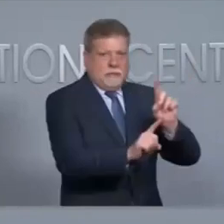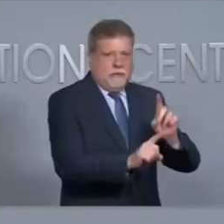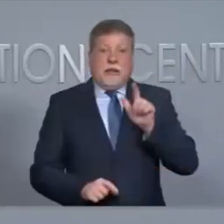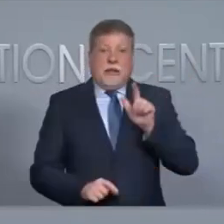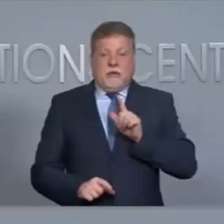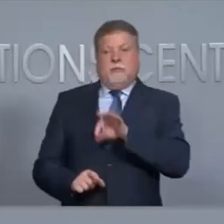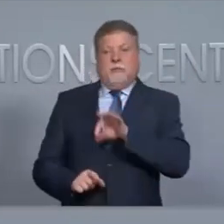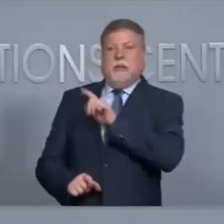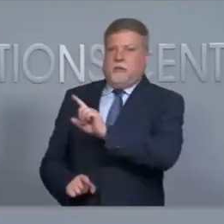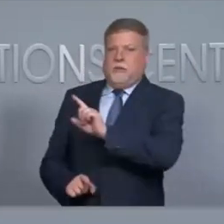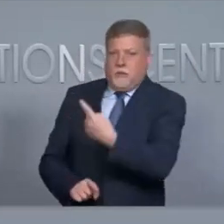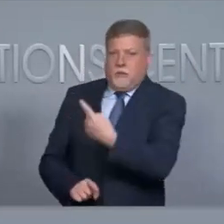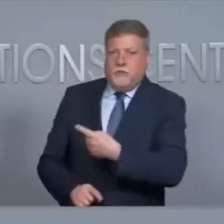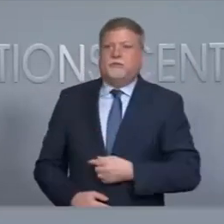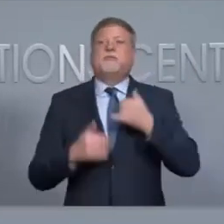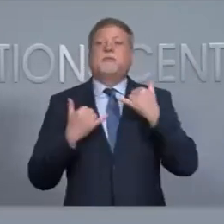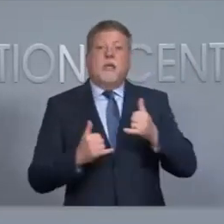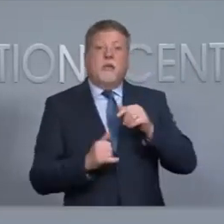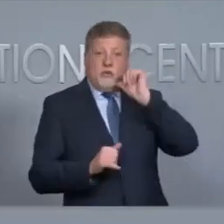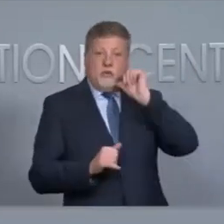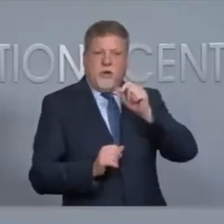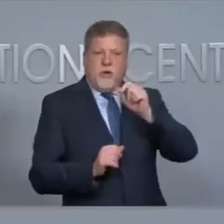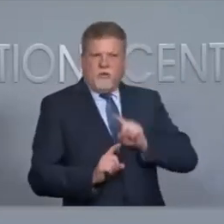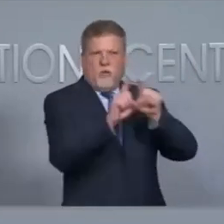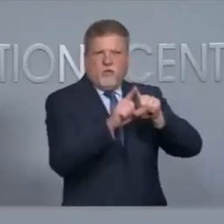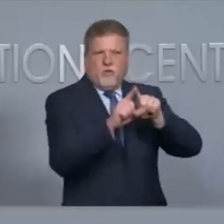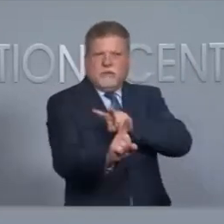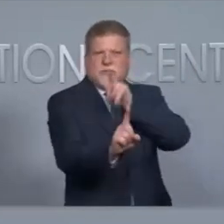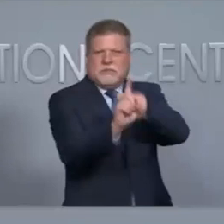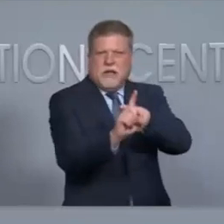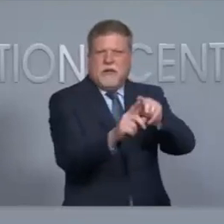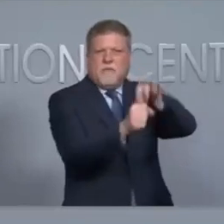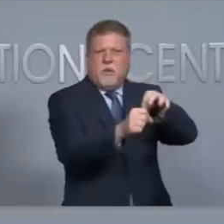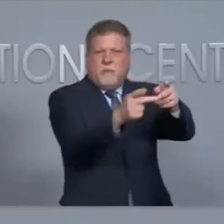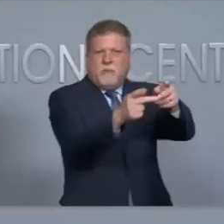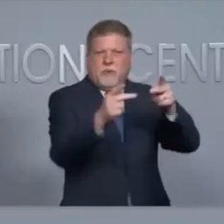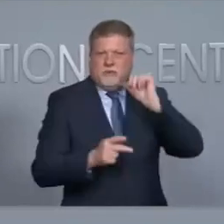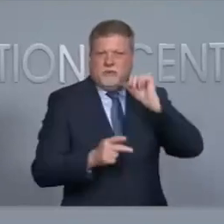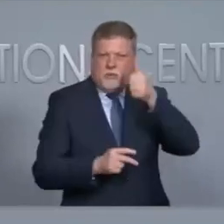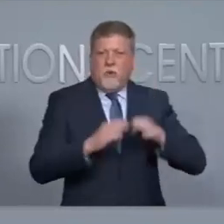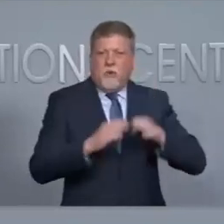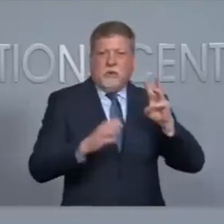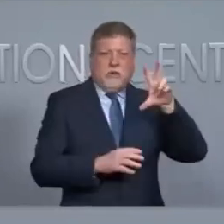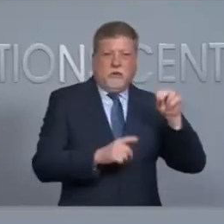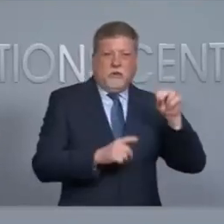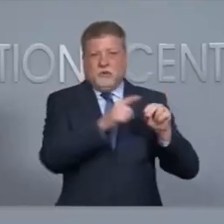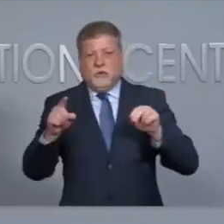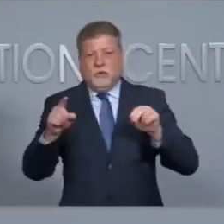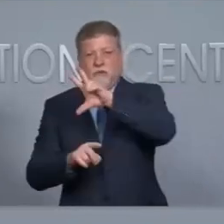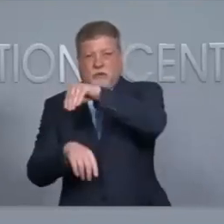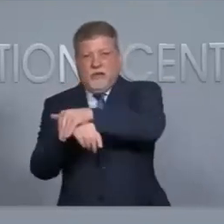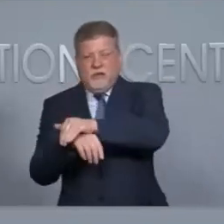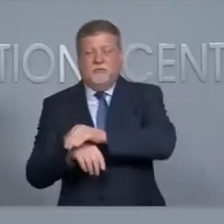day. Nearly 2,600 polling places will be open from 6.30 a.m. to 7.30 p.m. across North Carolina.